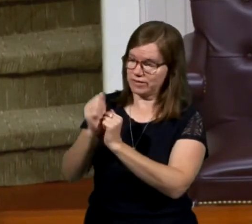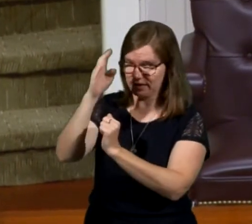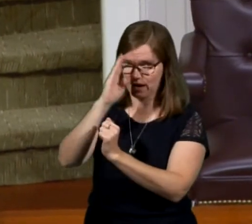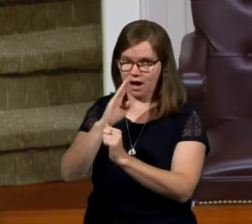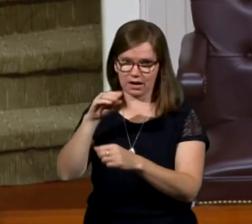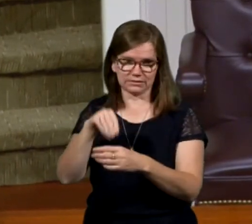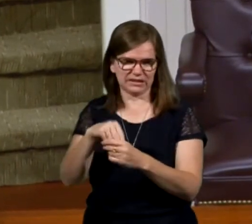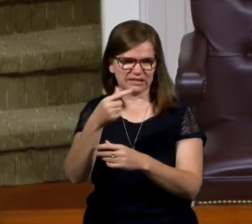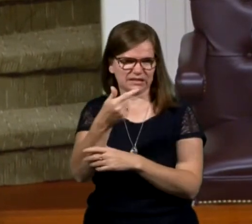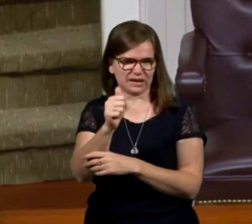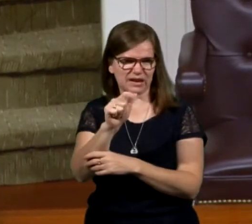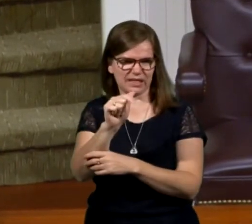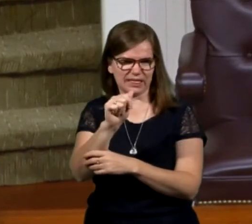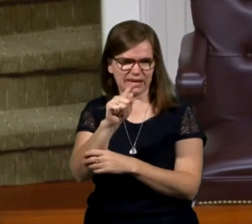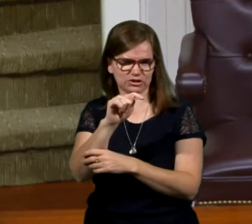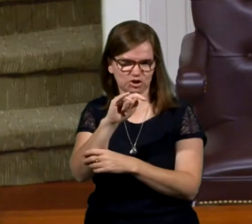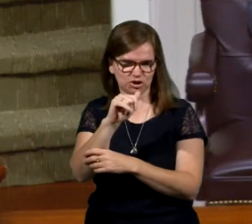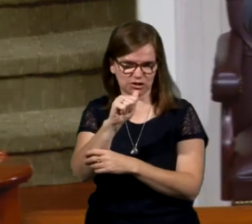to the book of Galatians.